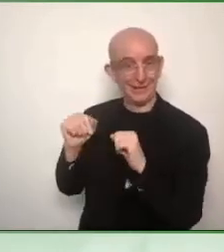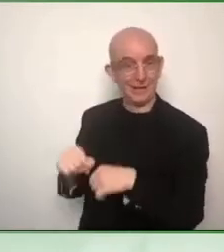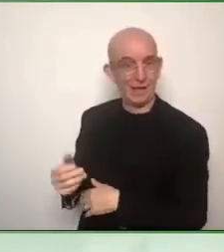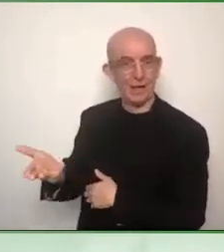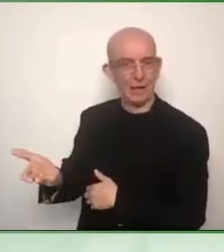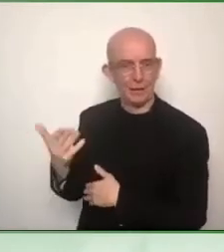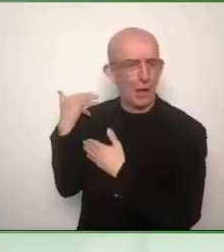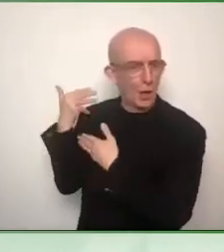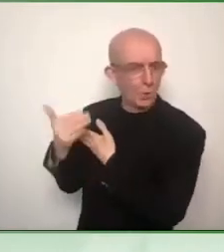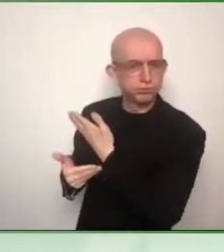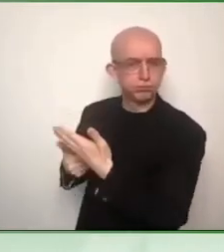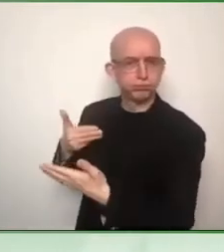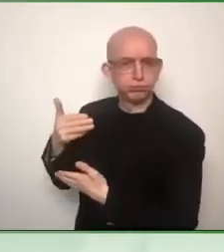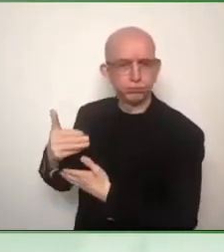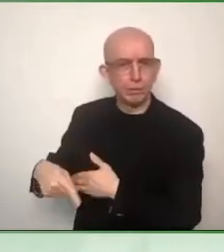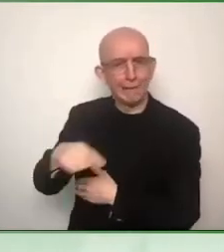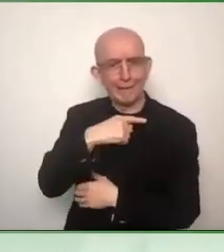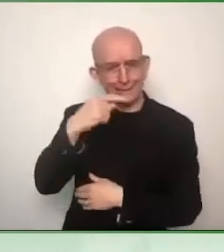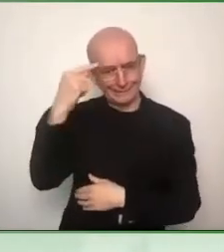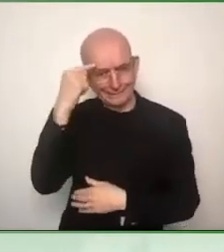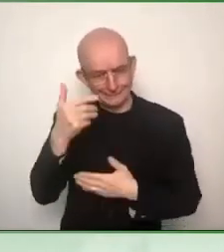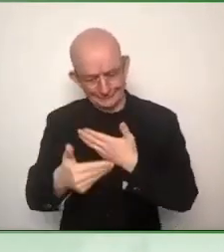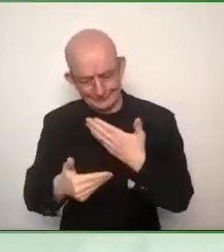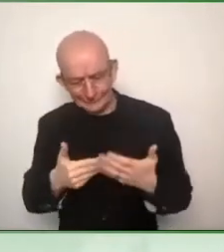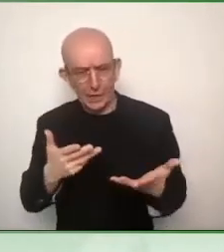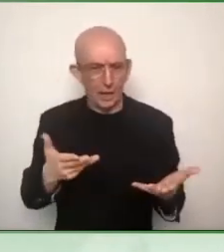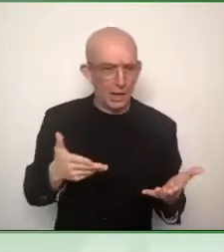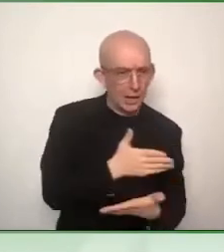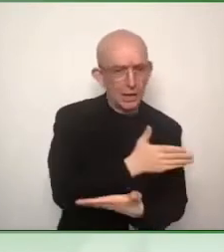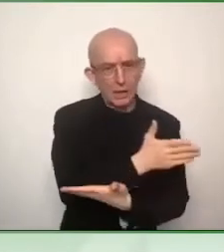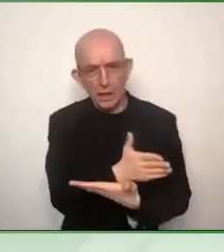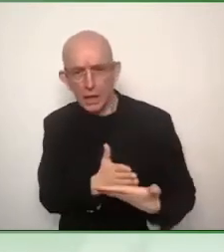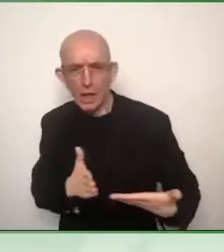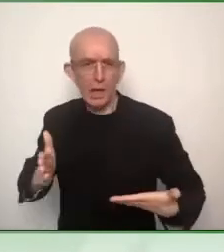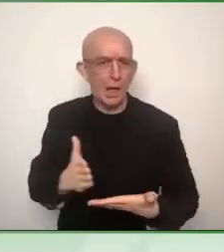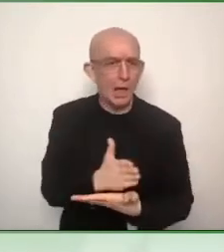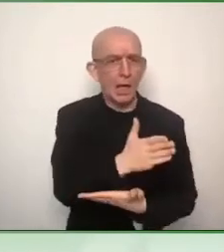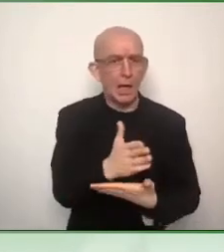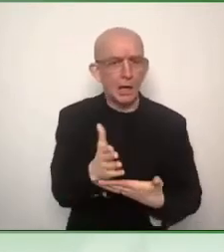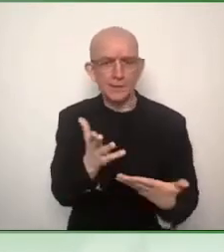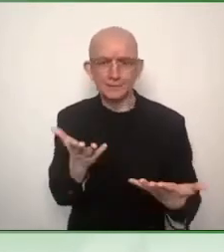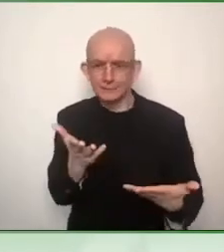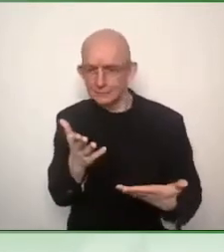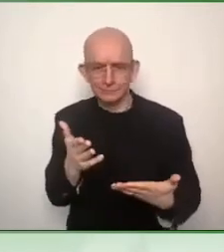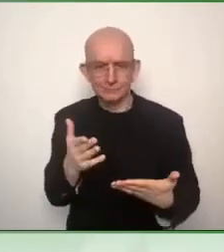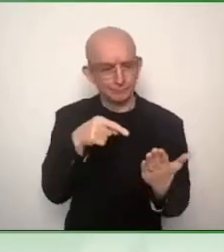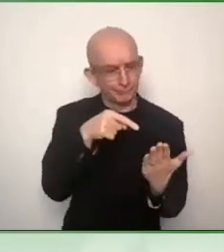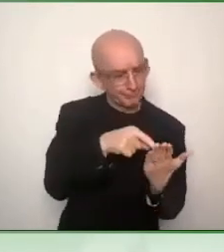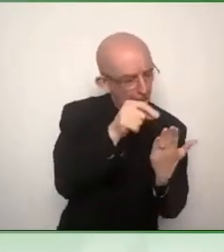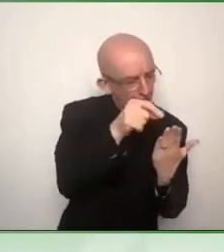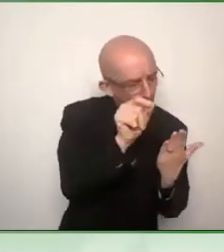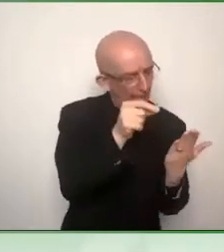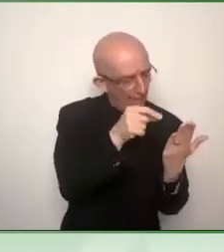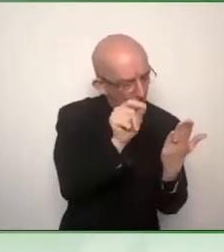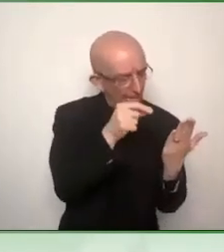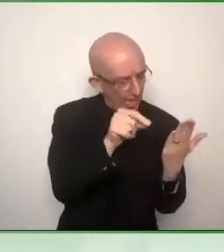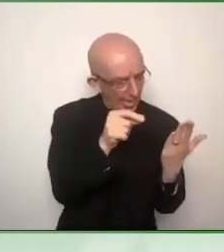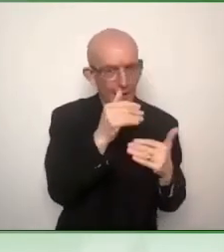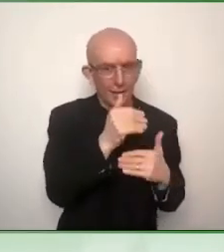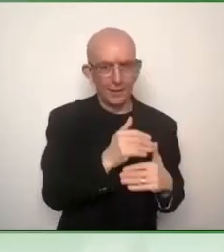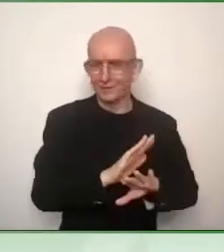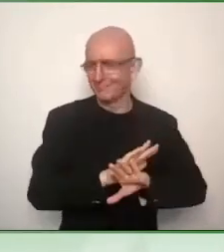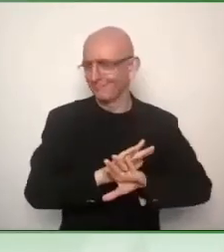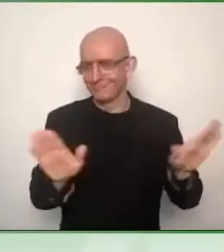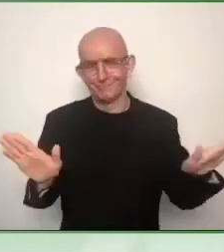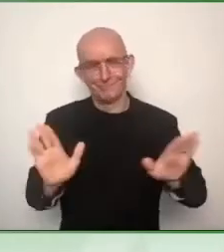boxes. You know, it's not about pleasing the standard, so to say. It's about pleasing the user. And